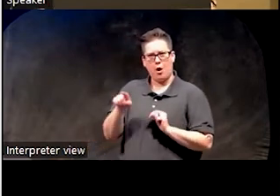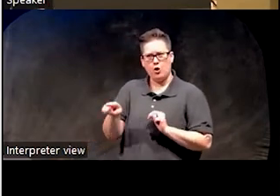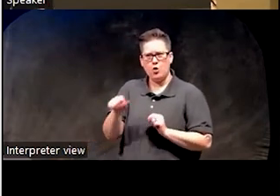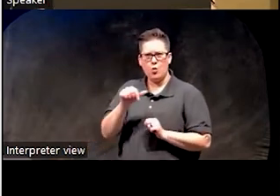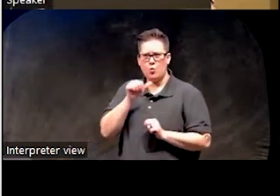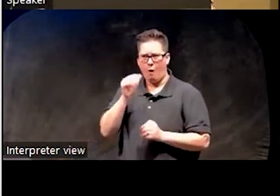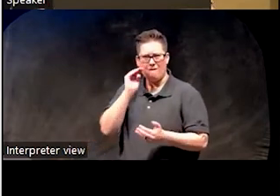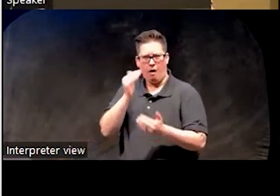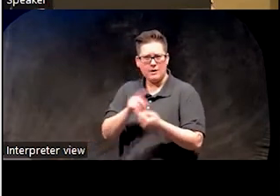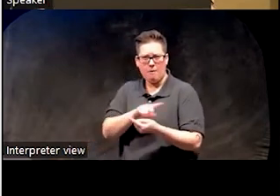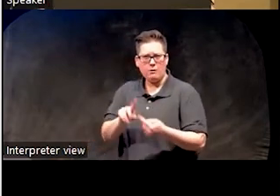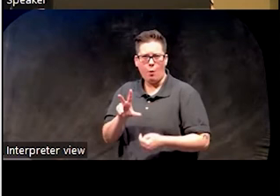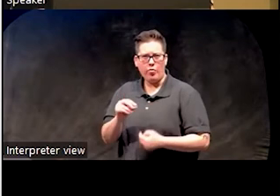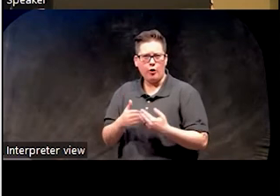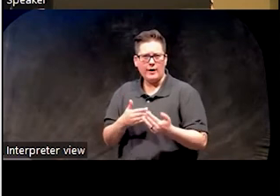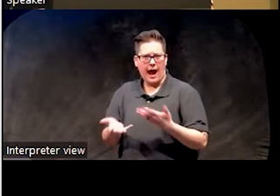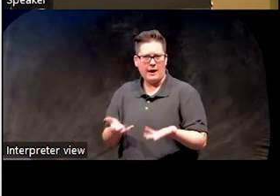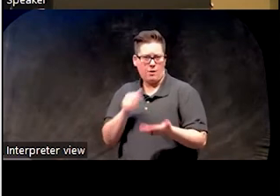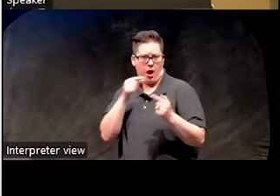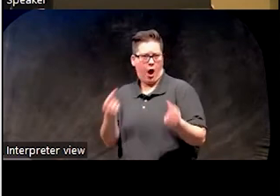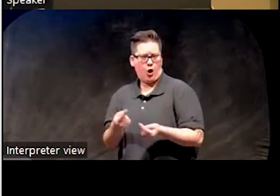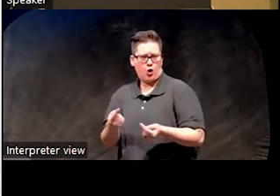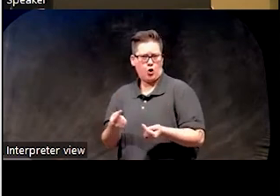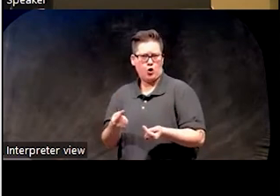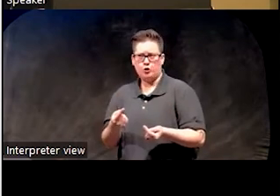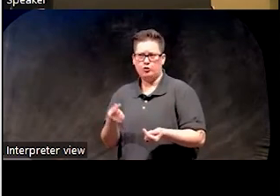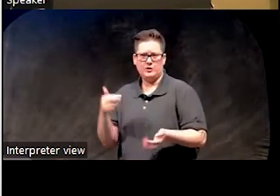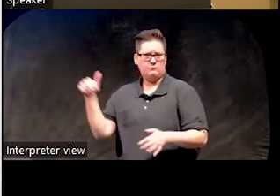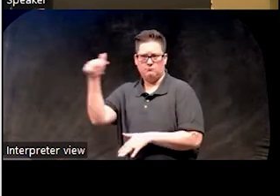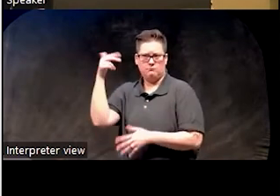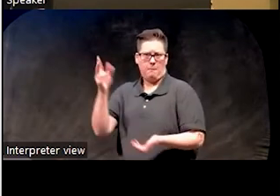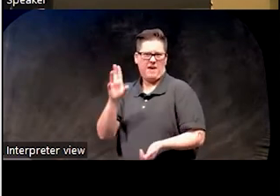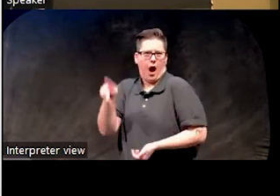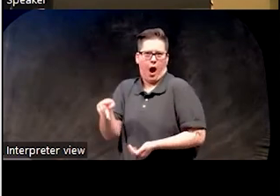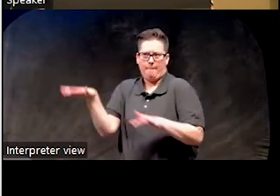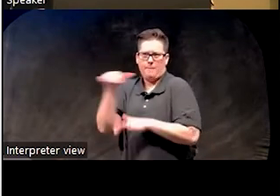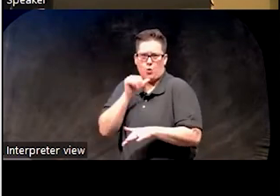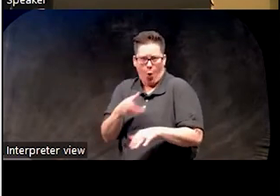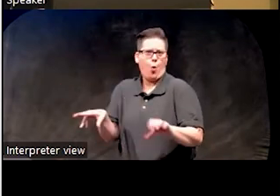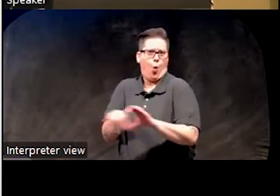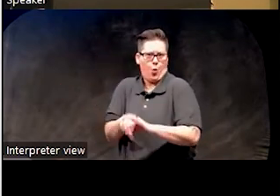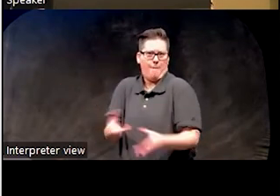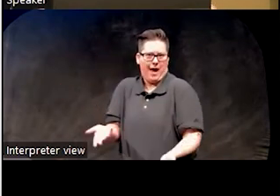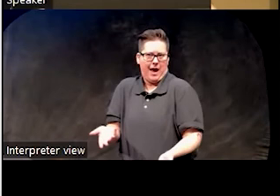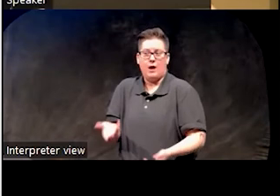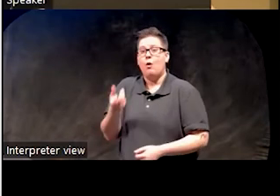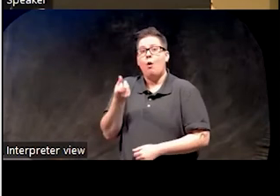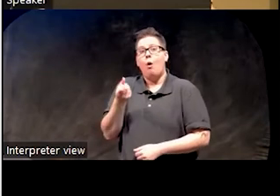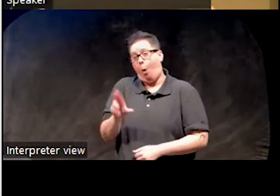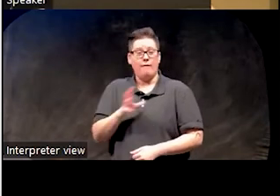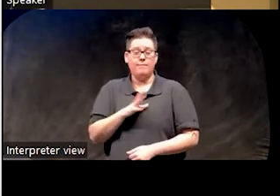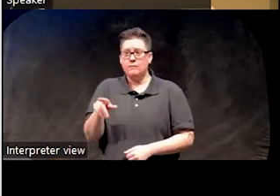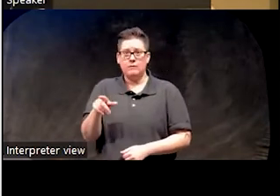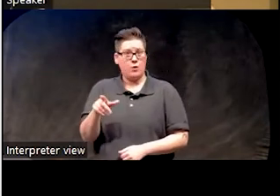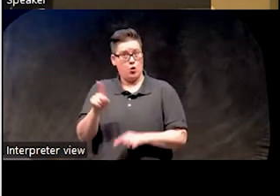just say, well, you're not falling asleep to one 30 anyway. So what's the harm in just staying out of bed for that time? Um, or you can take this approach of saying,